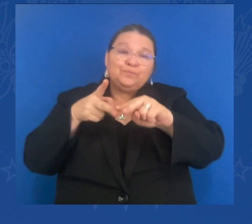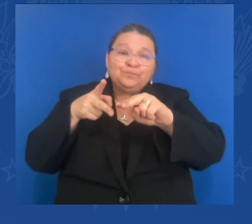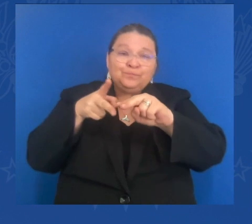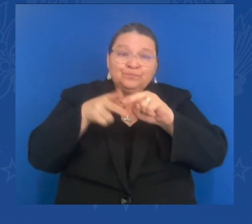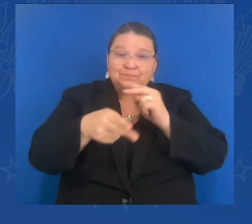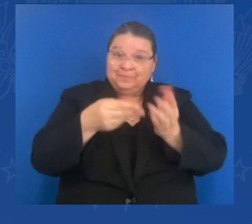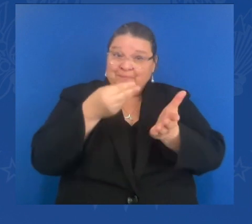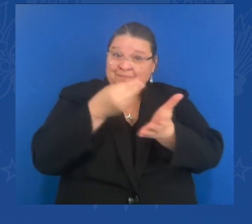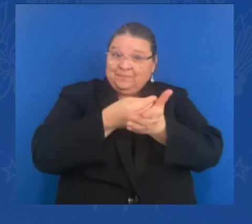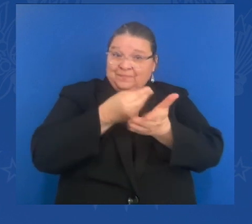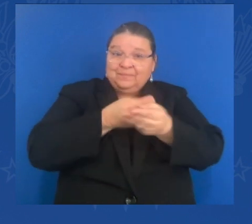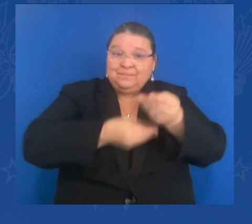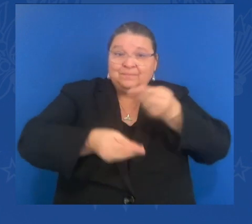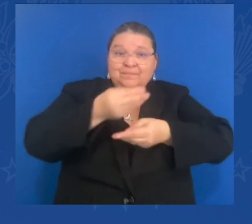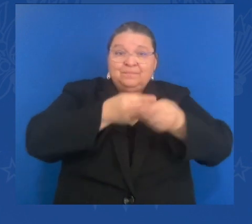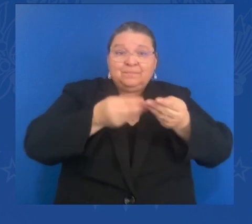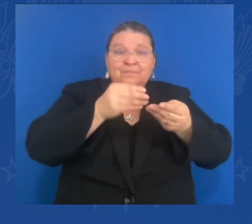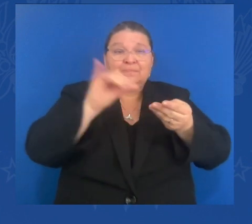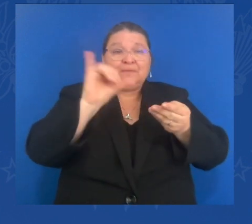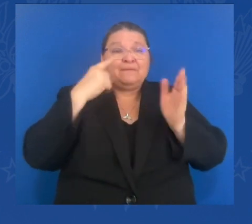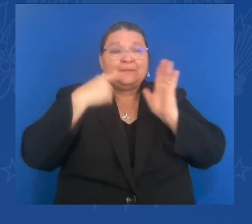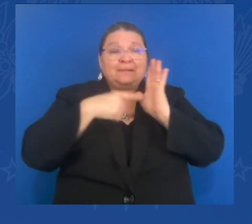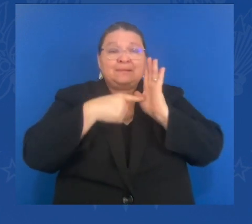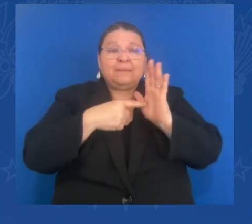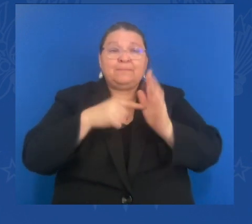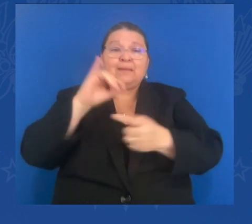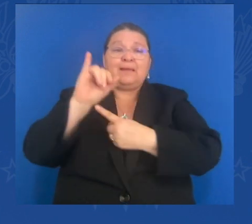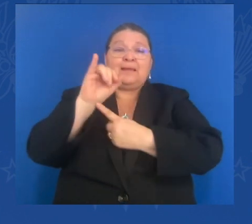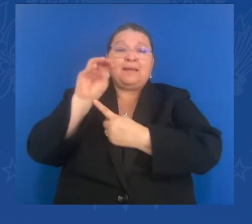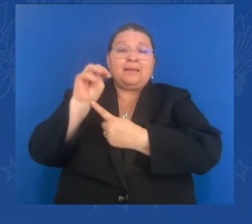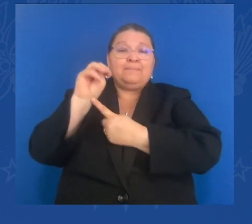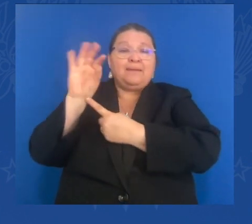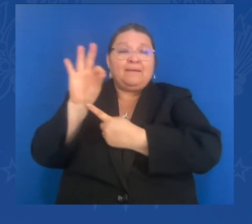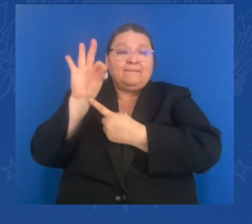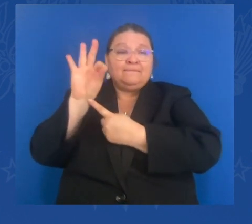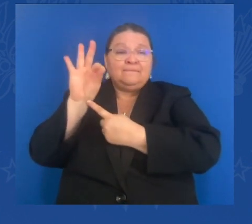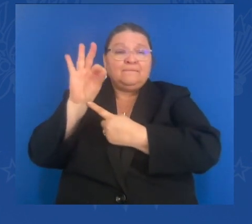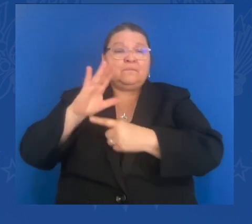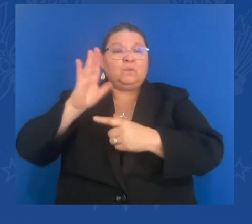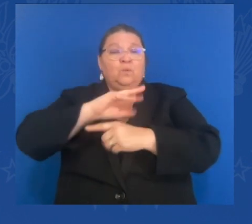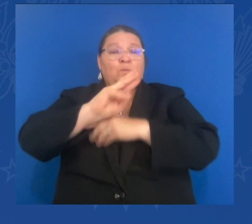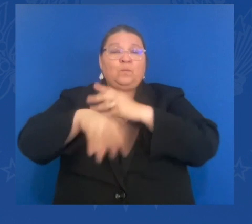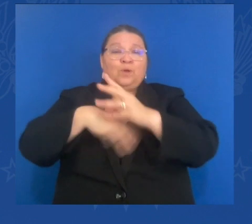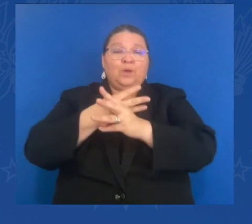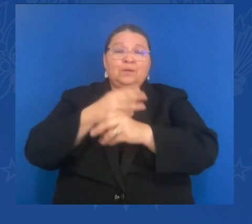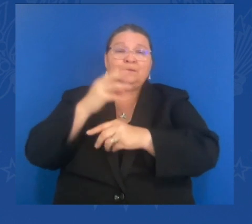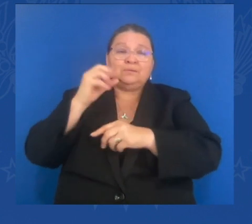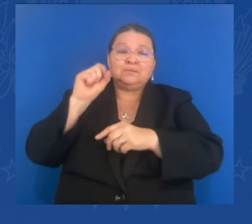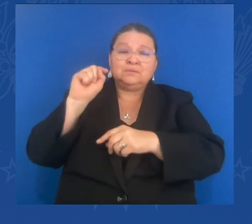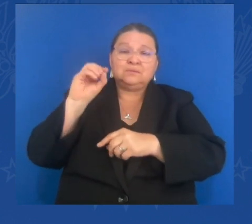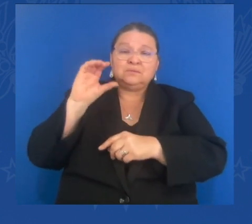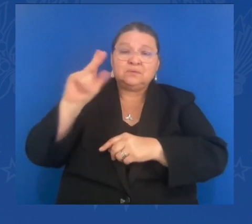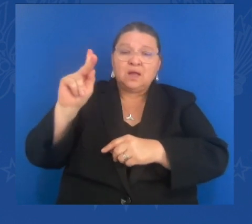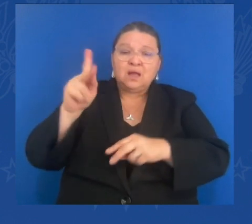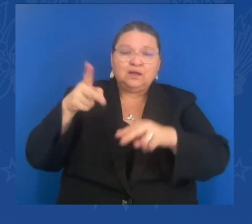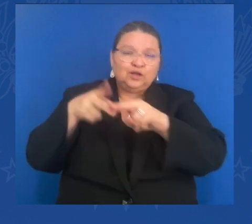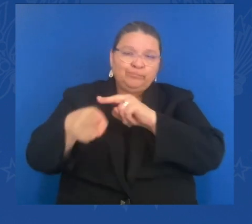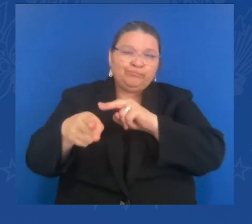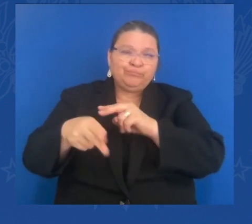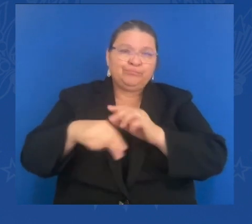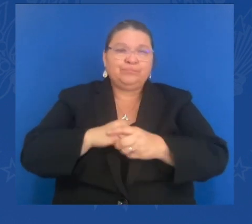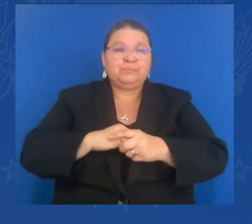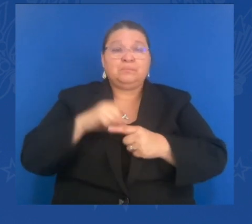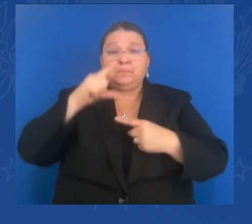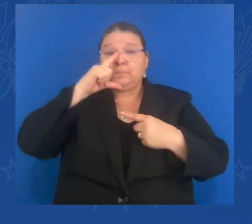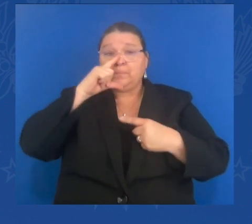He is the aggressor. And Putin must pay the price. He cannot pursue a war that threatens the very foundations